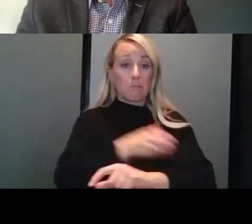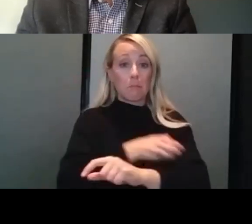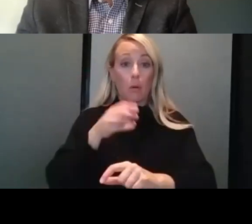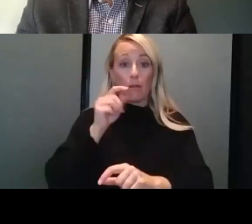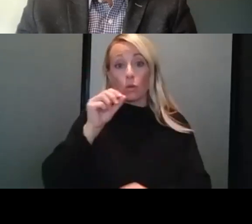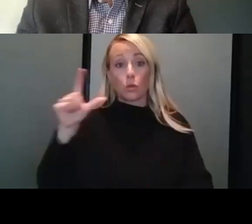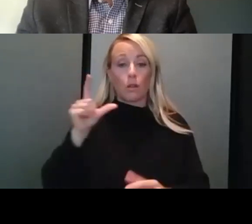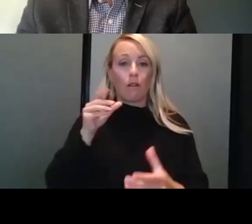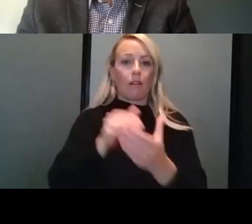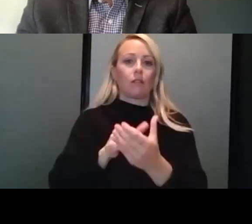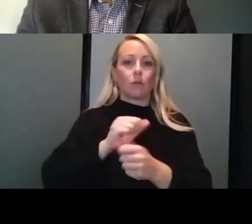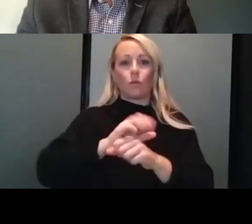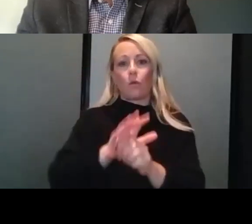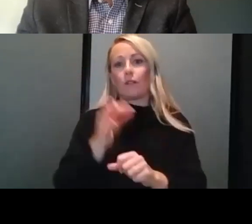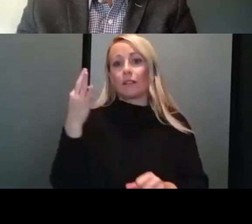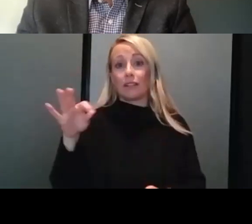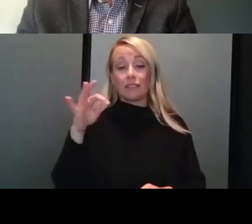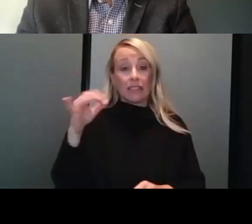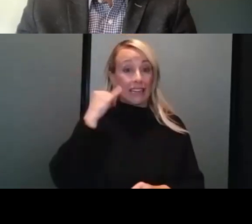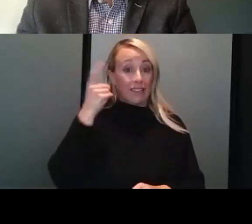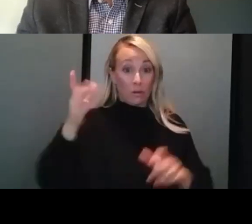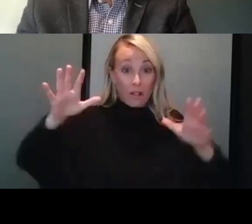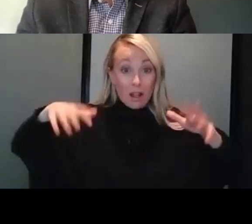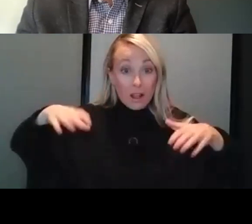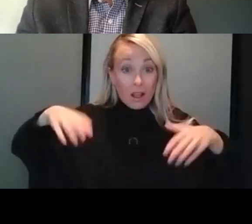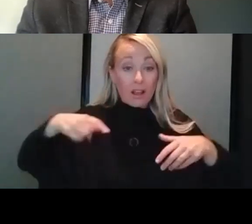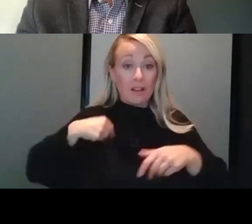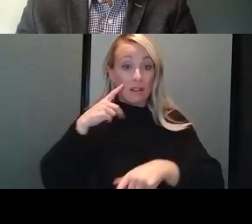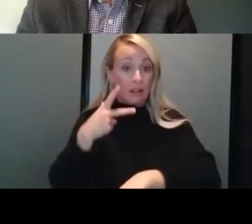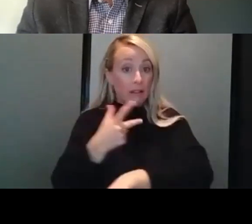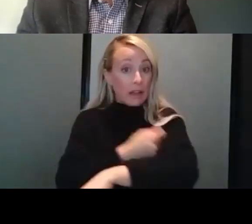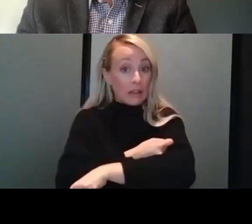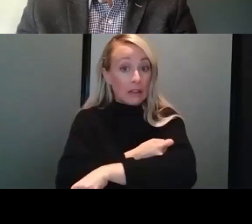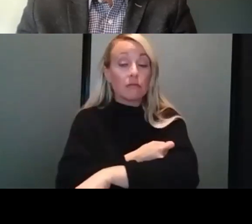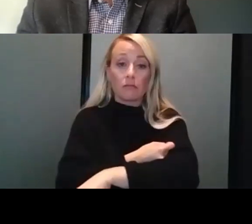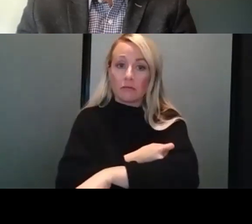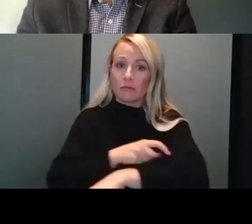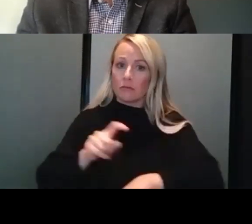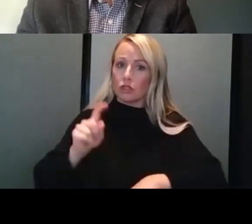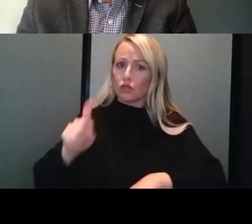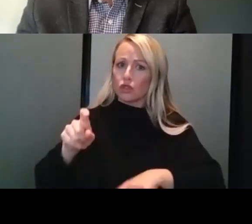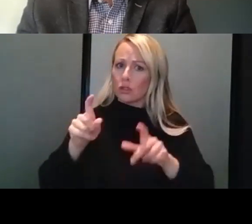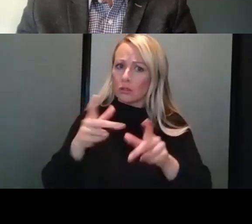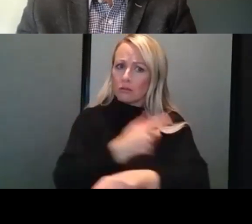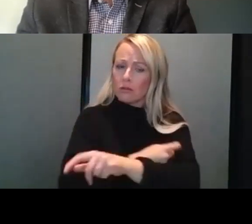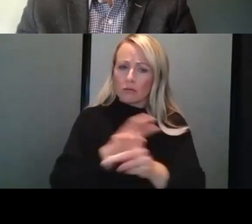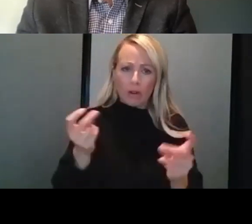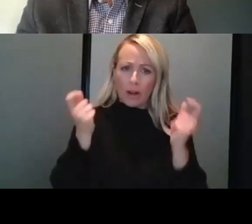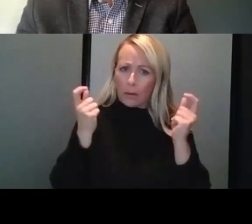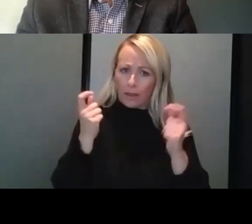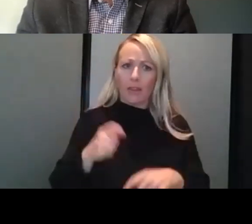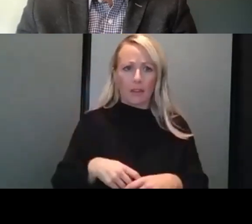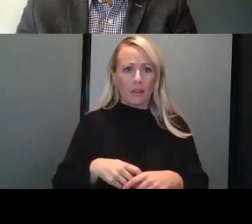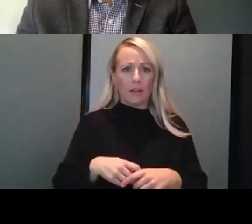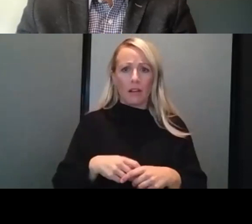against COVID-19. If you haven't been vaccinated yet, you should get vaccinated right away. Almost